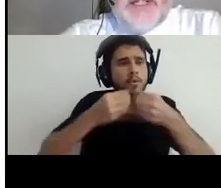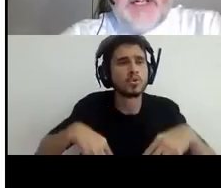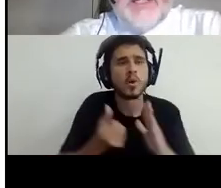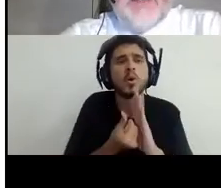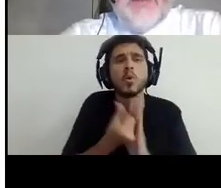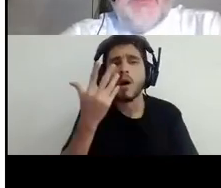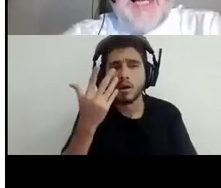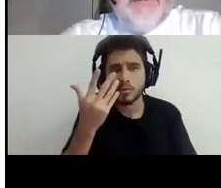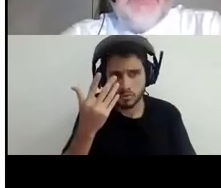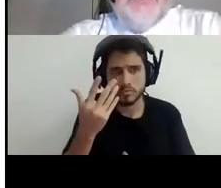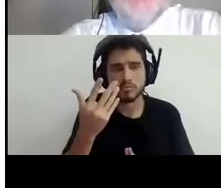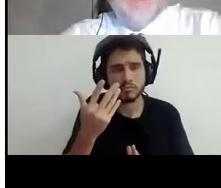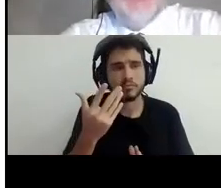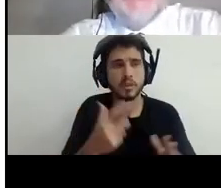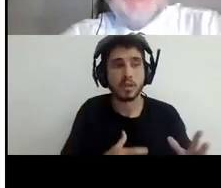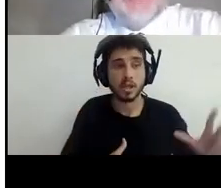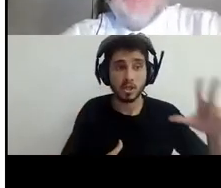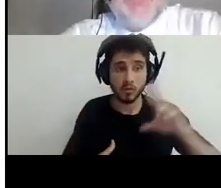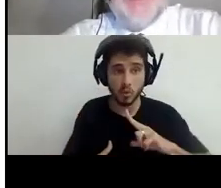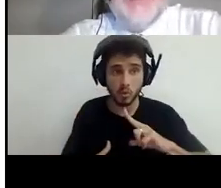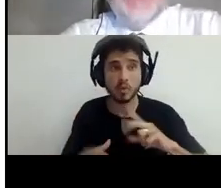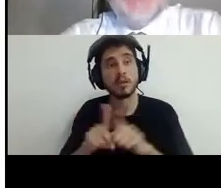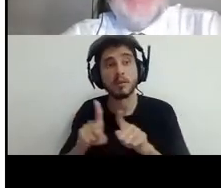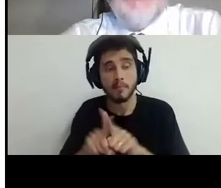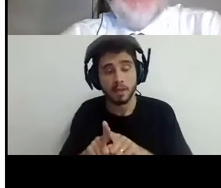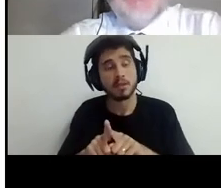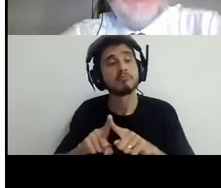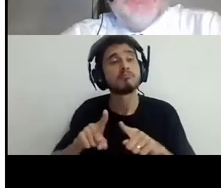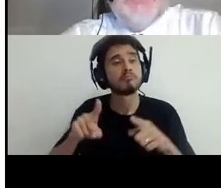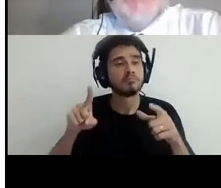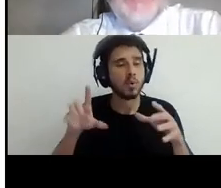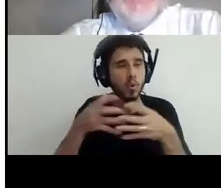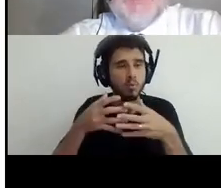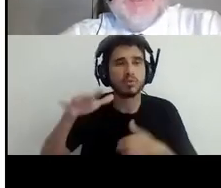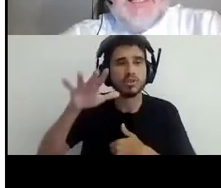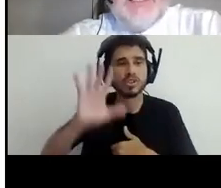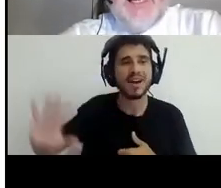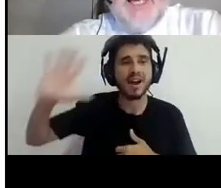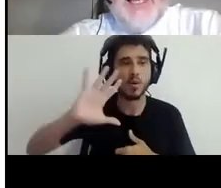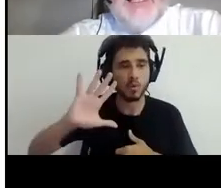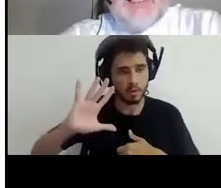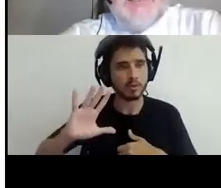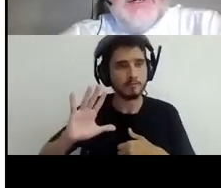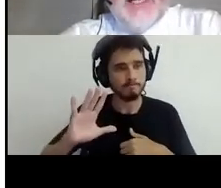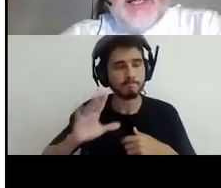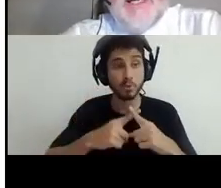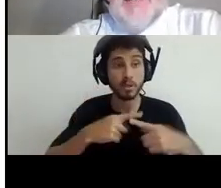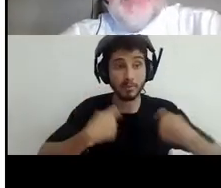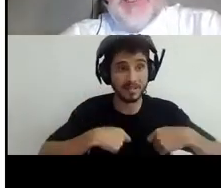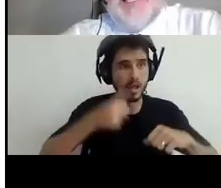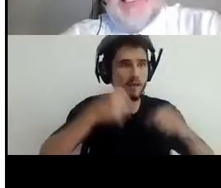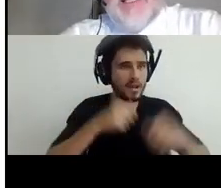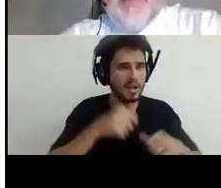will restart, you have to assess where each and every student is in his learning,